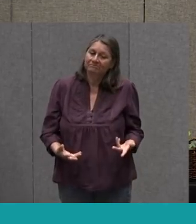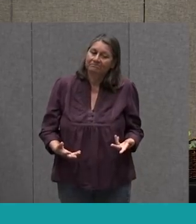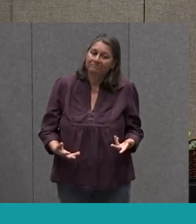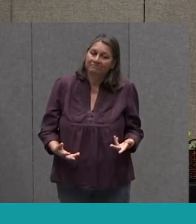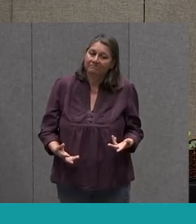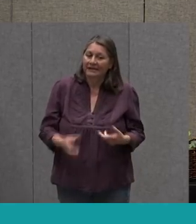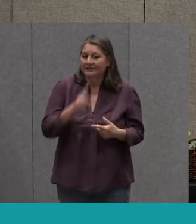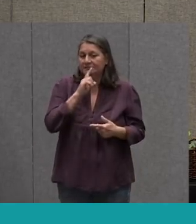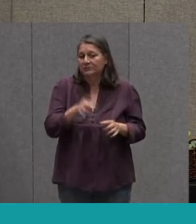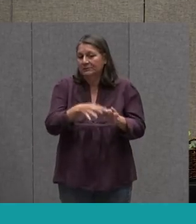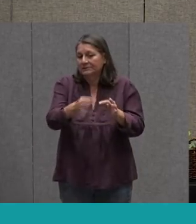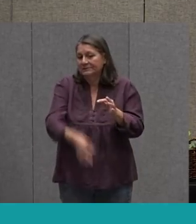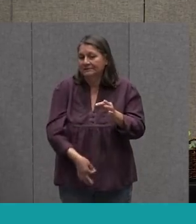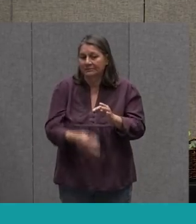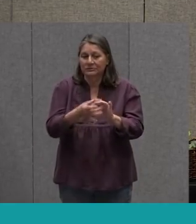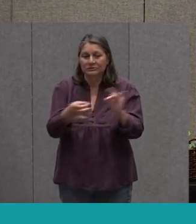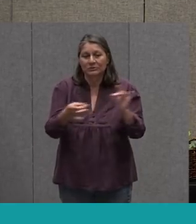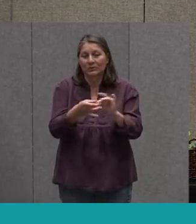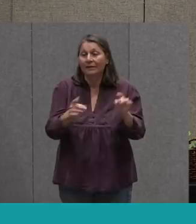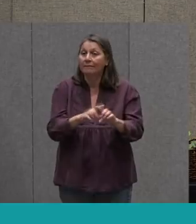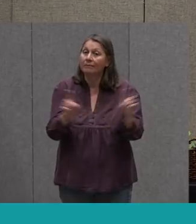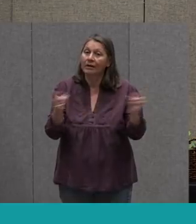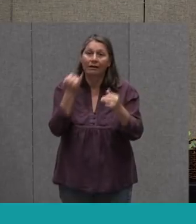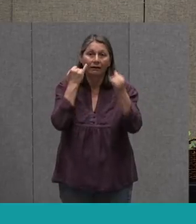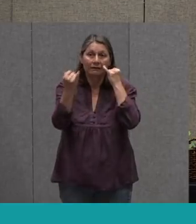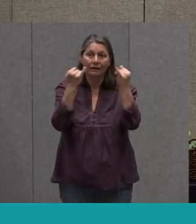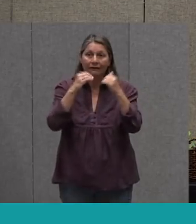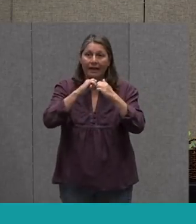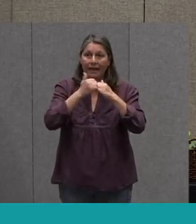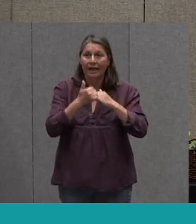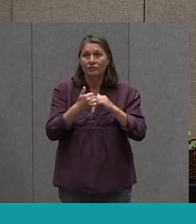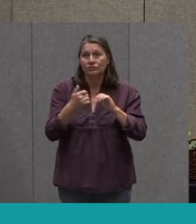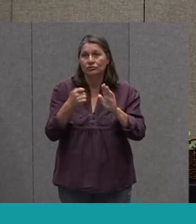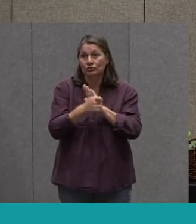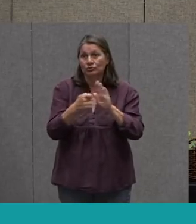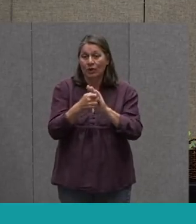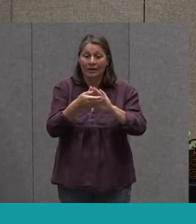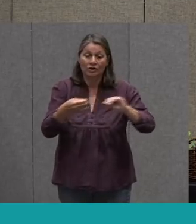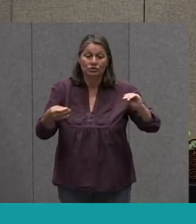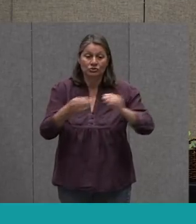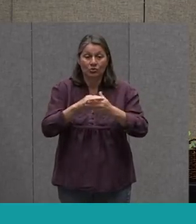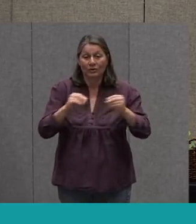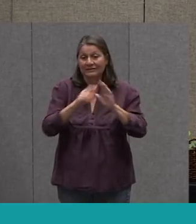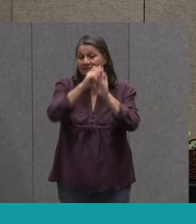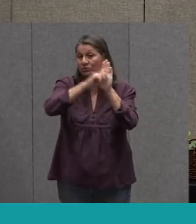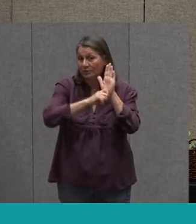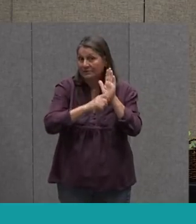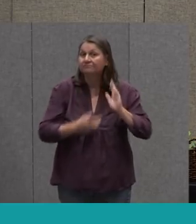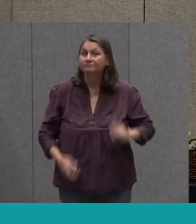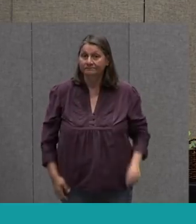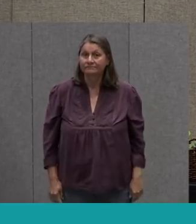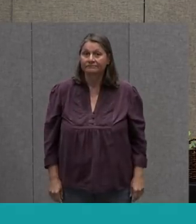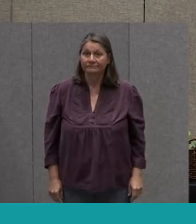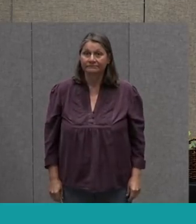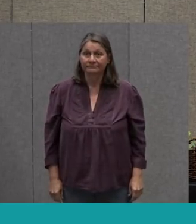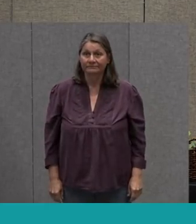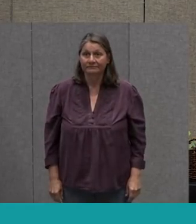Really Simple Story But It Does Give You An Idea About How You Might Do Something Like Writing A Story Script